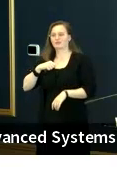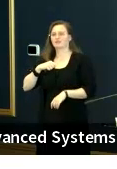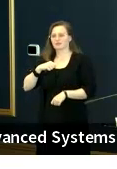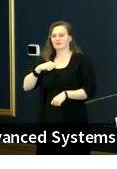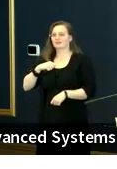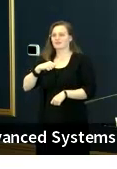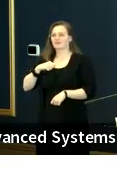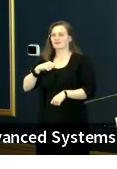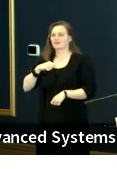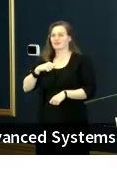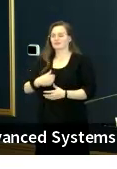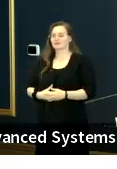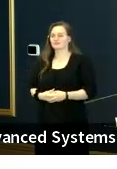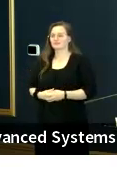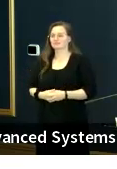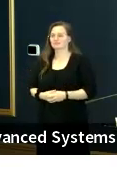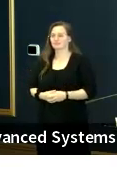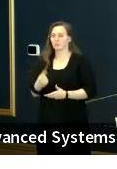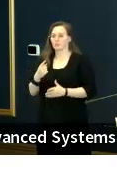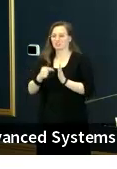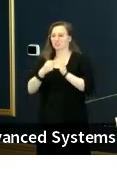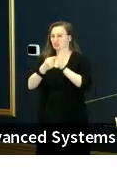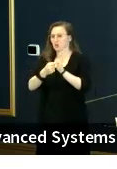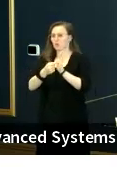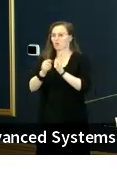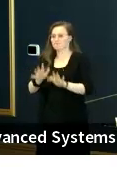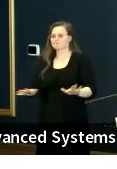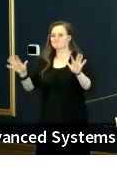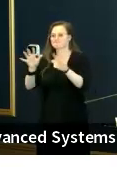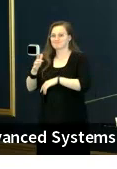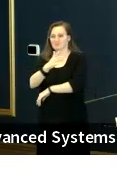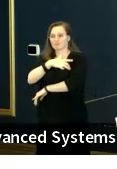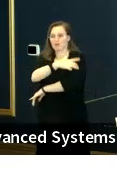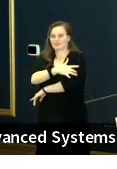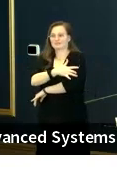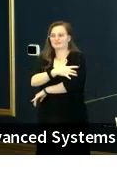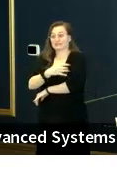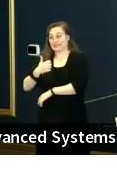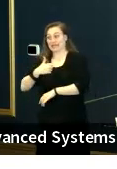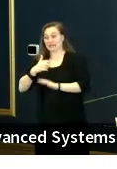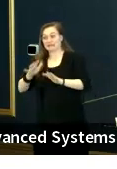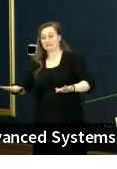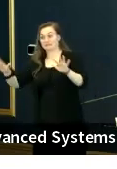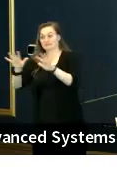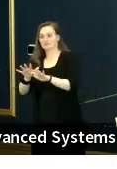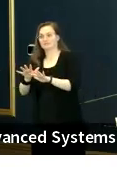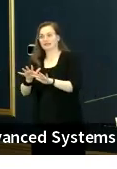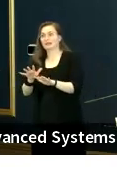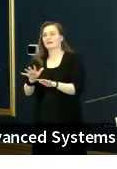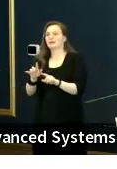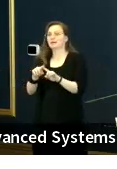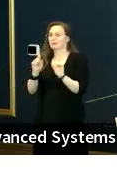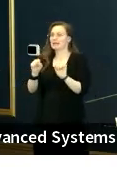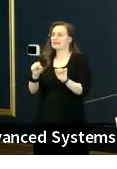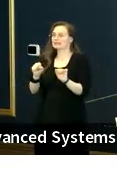have, we've led in many different ways across the country and I think that this is something that can be further expanded across